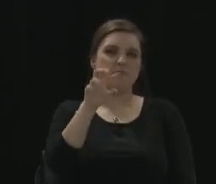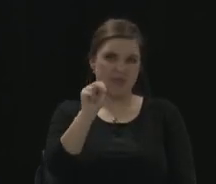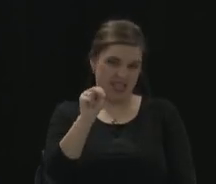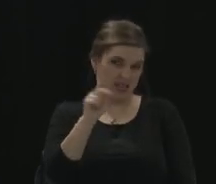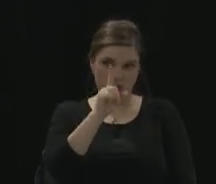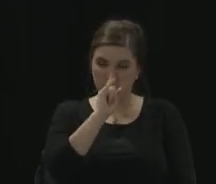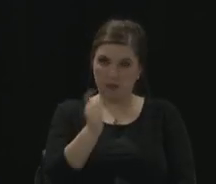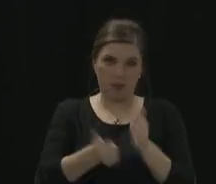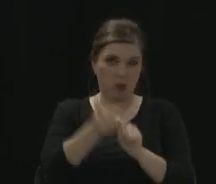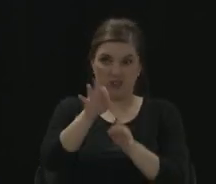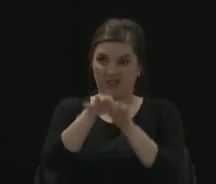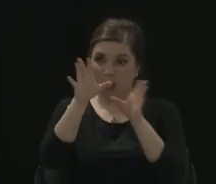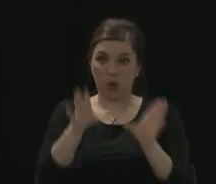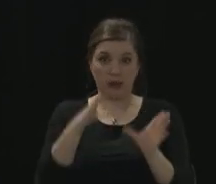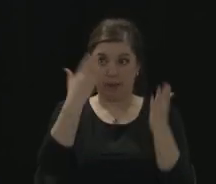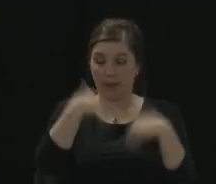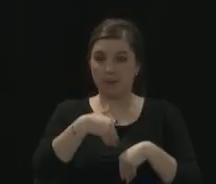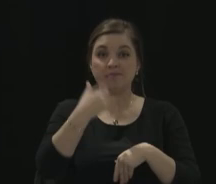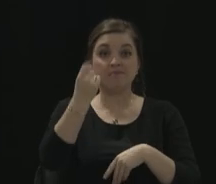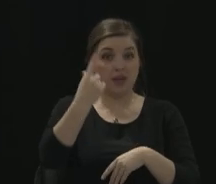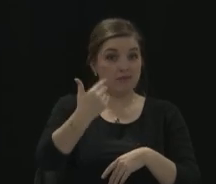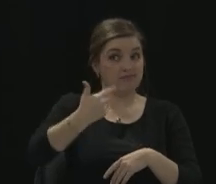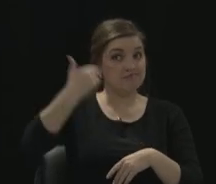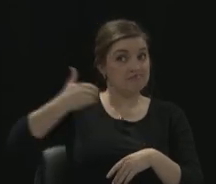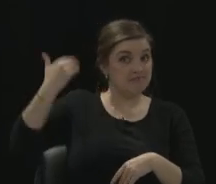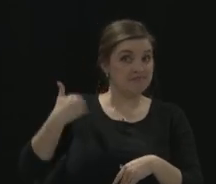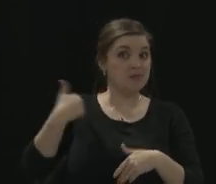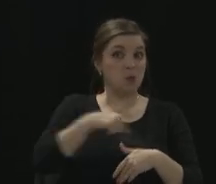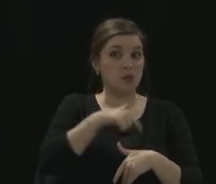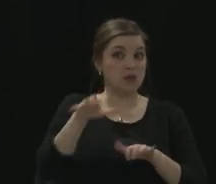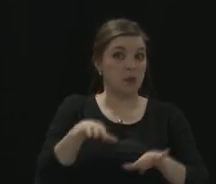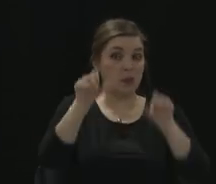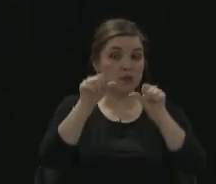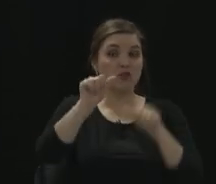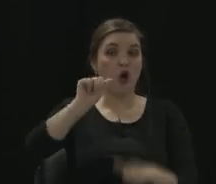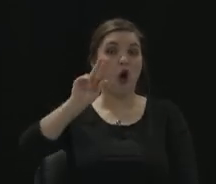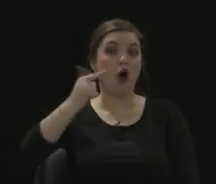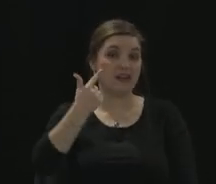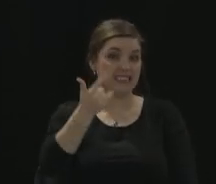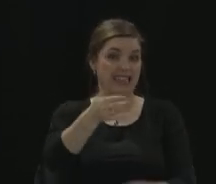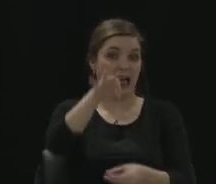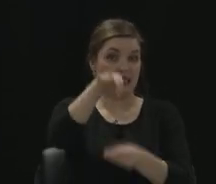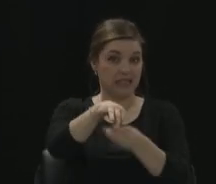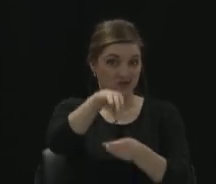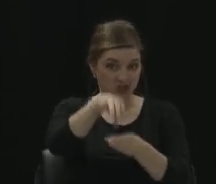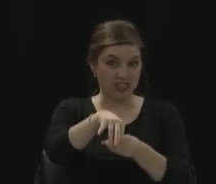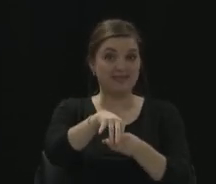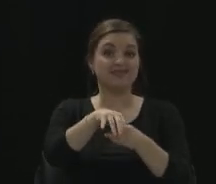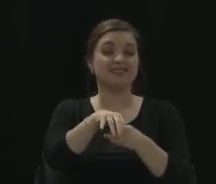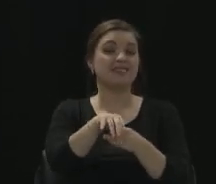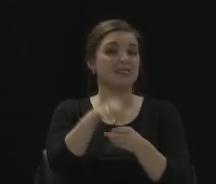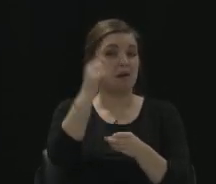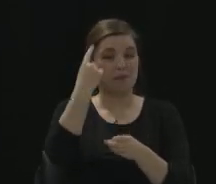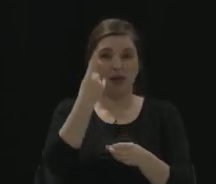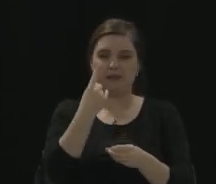this, but we used to have August elections and they weren't very well attended. was a very low turnout. You're talking